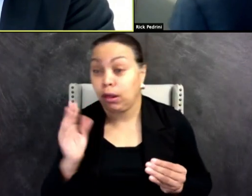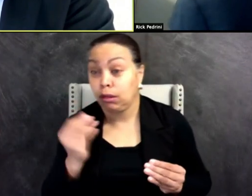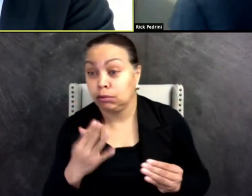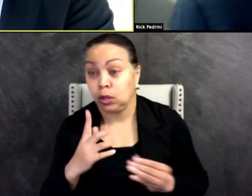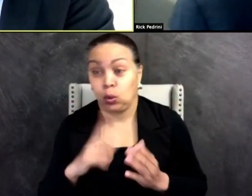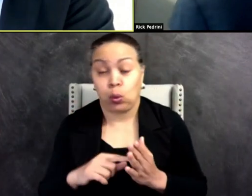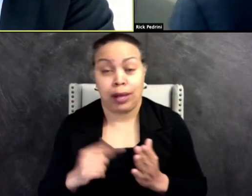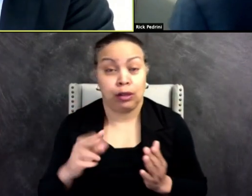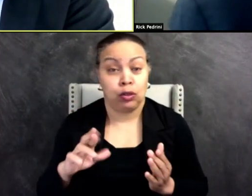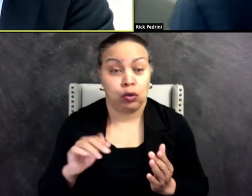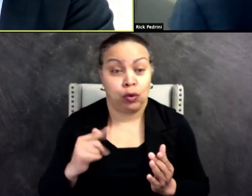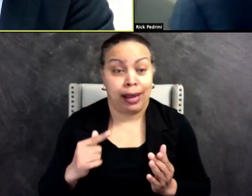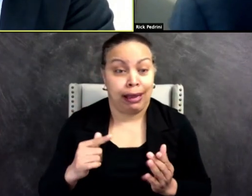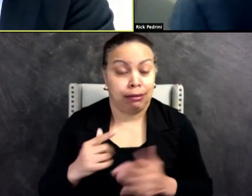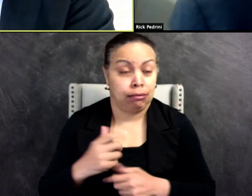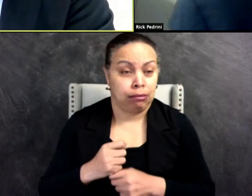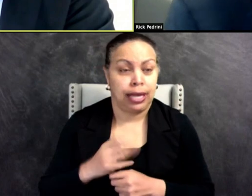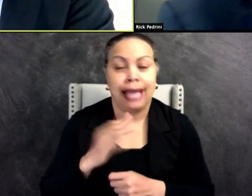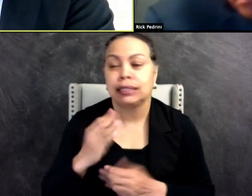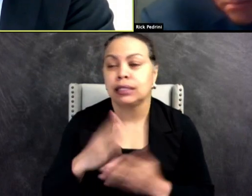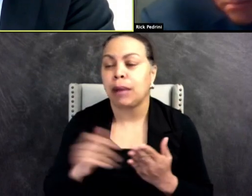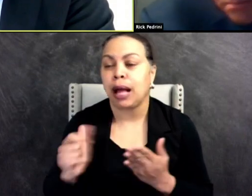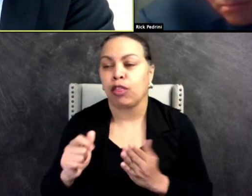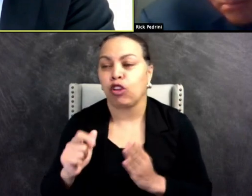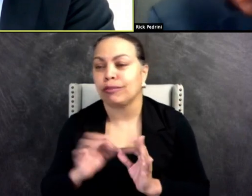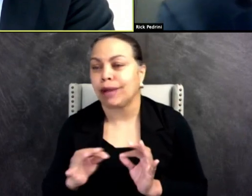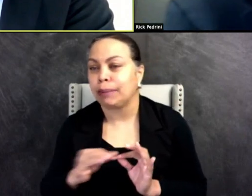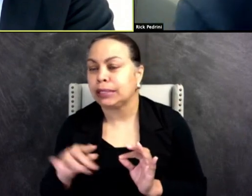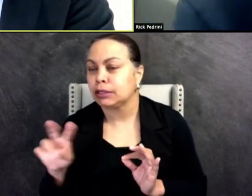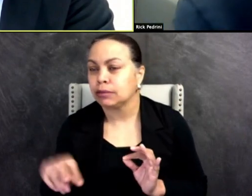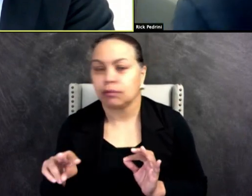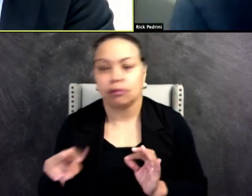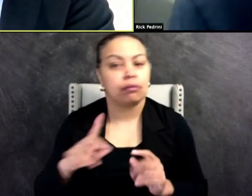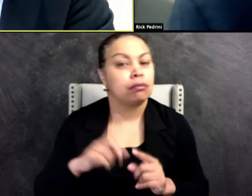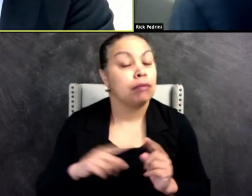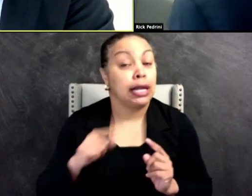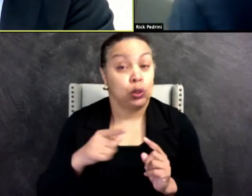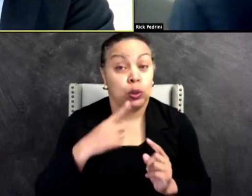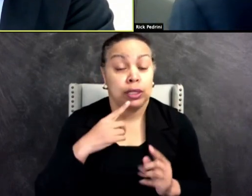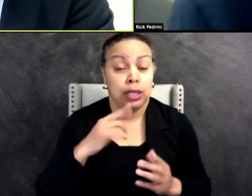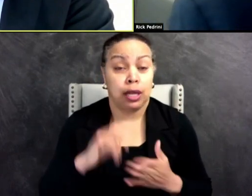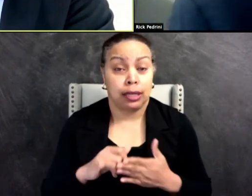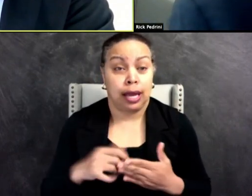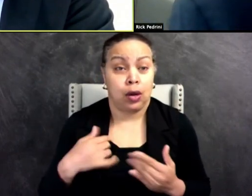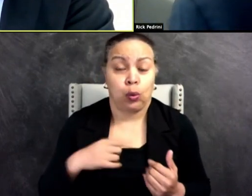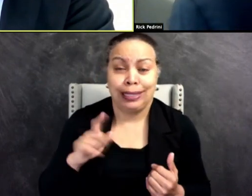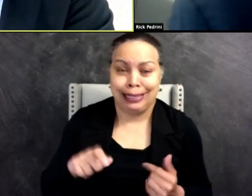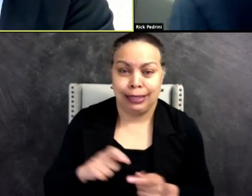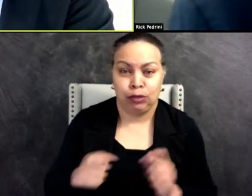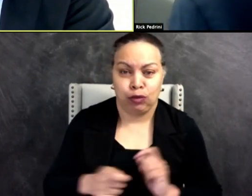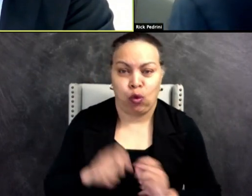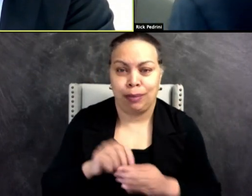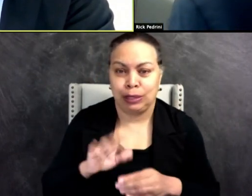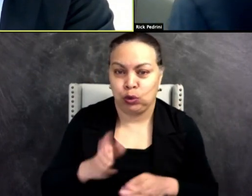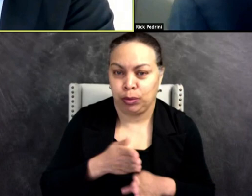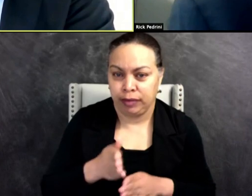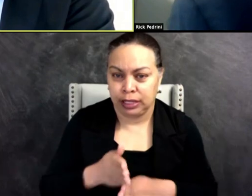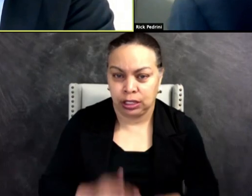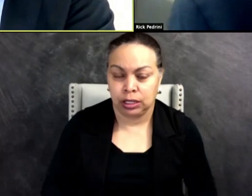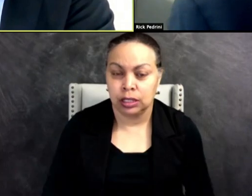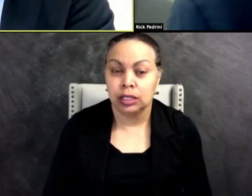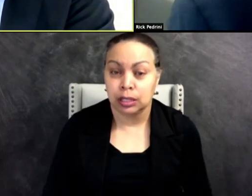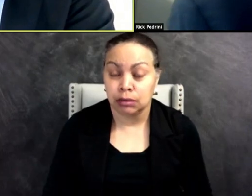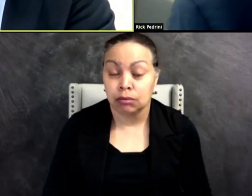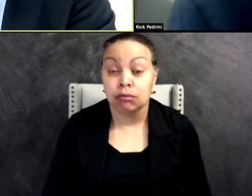someone else who had it online. But, um, you said earlier, there's a need for reform in your profession. Uh,